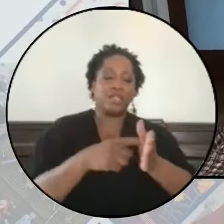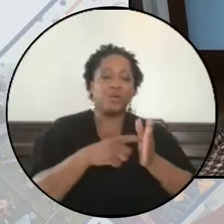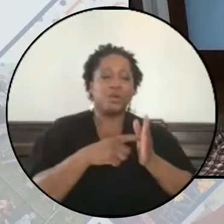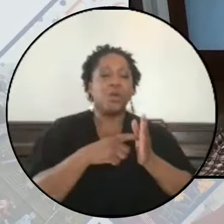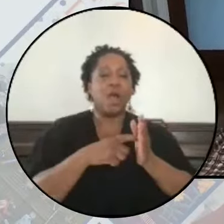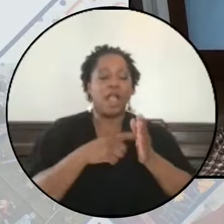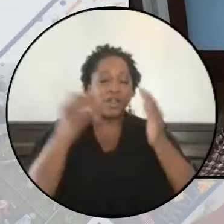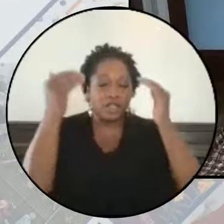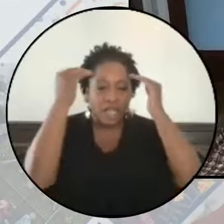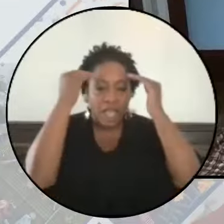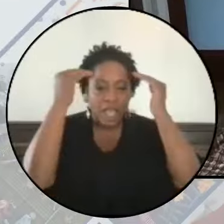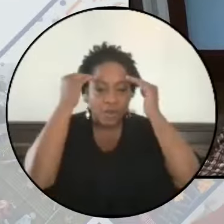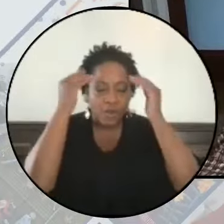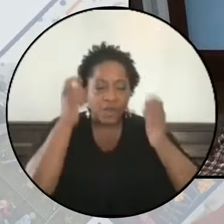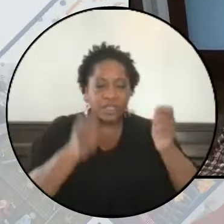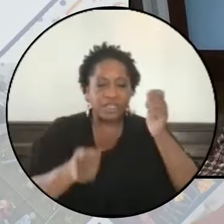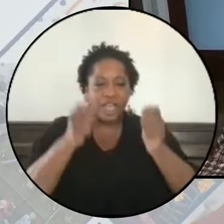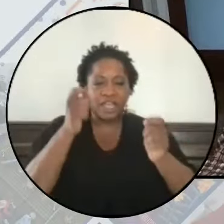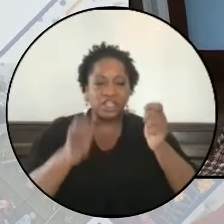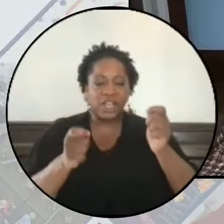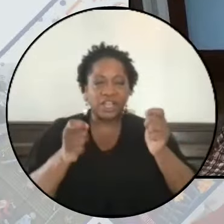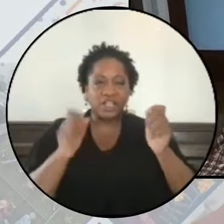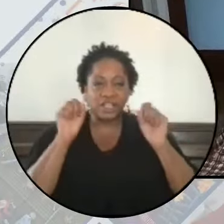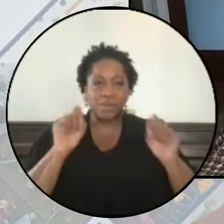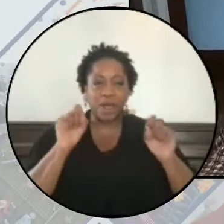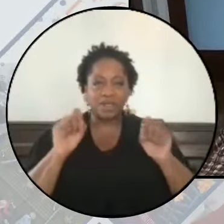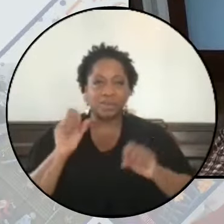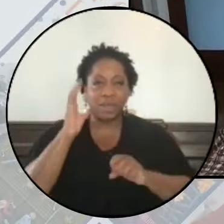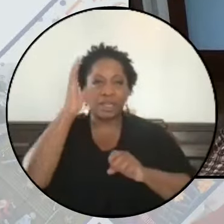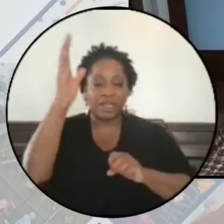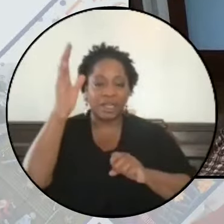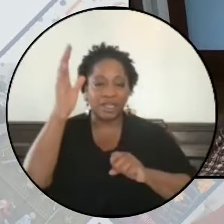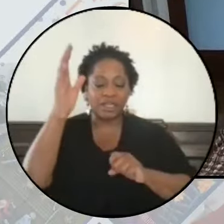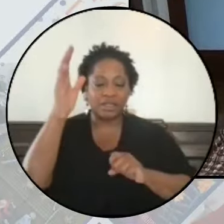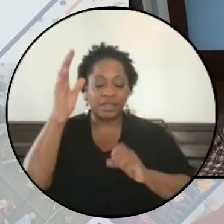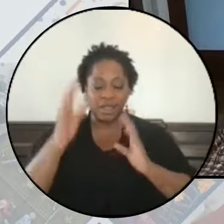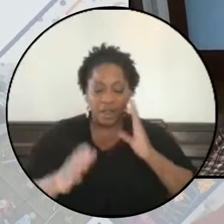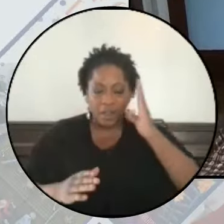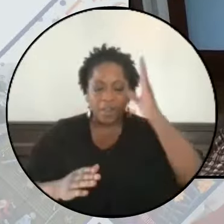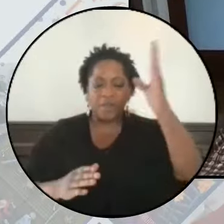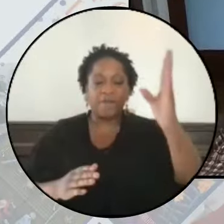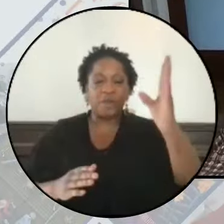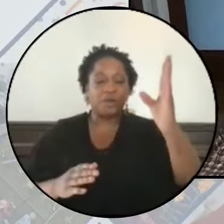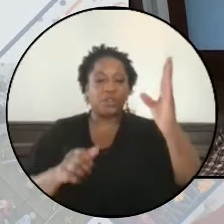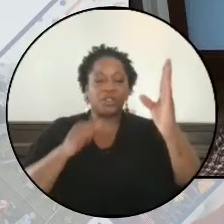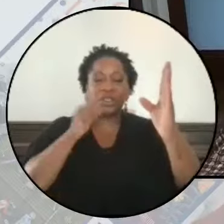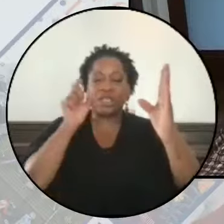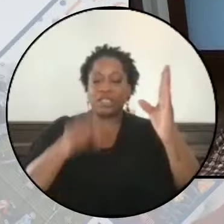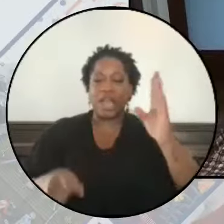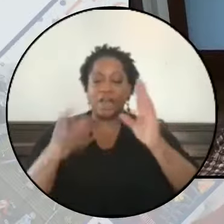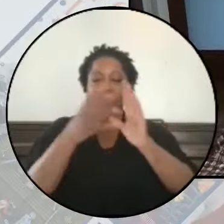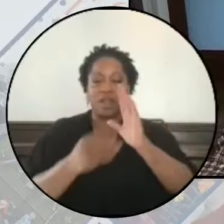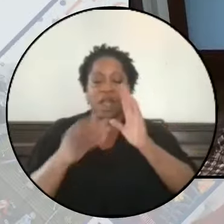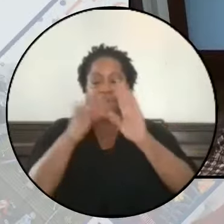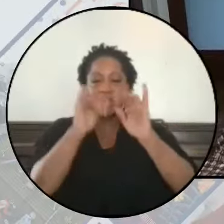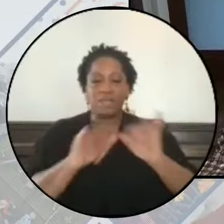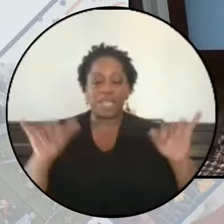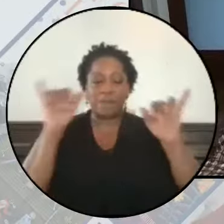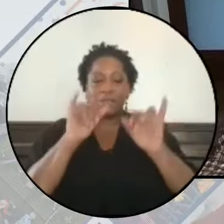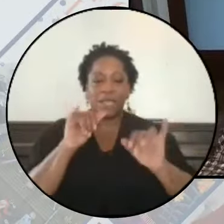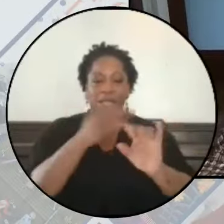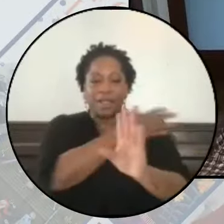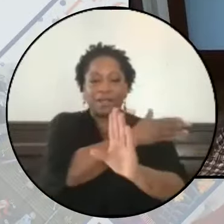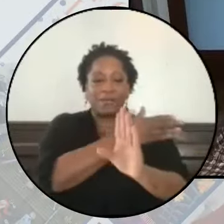an awareness that change is possible, that the future does not have to replicate the past.